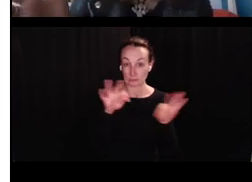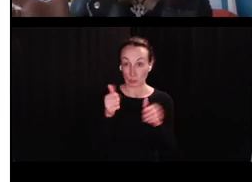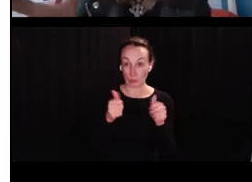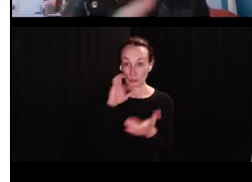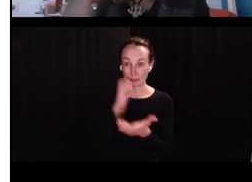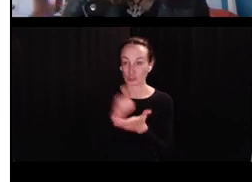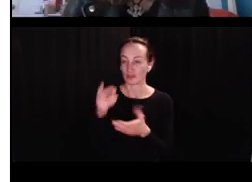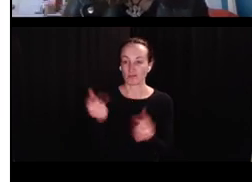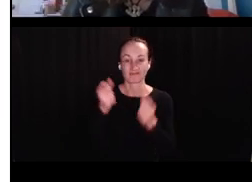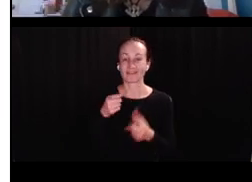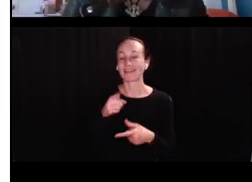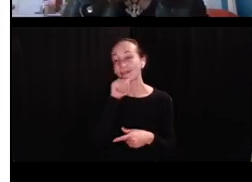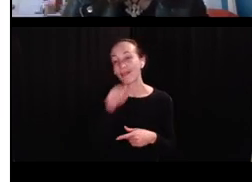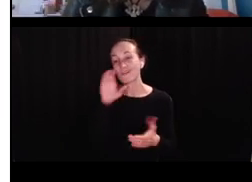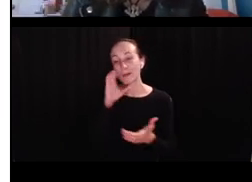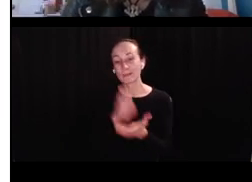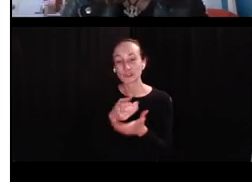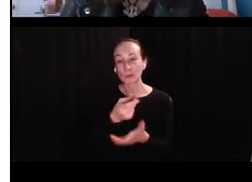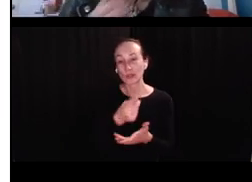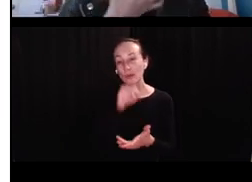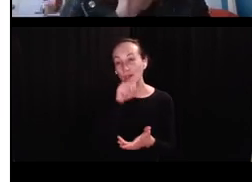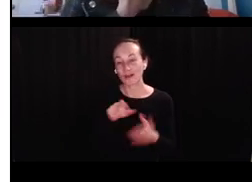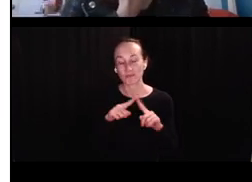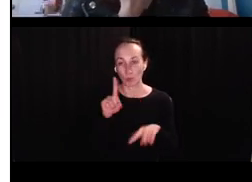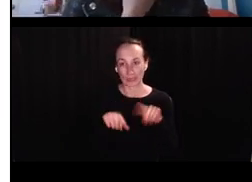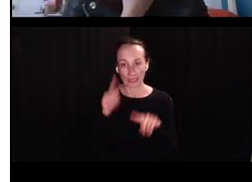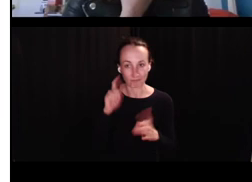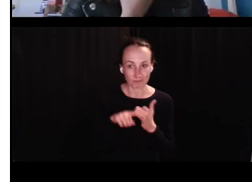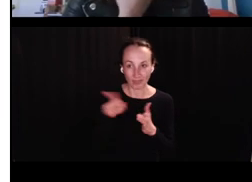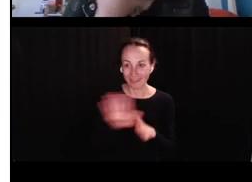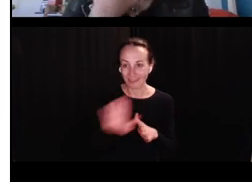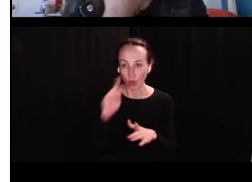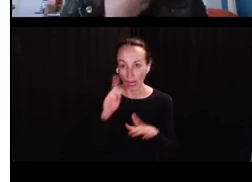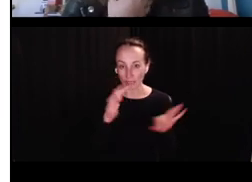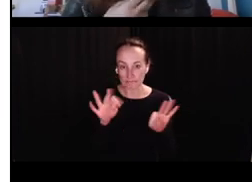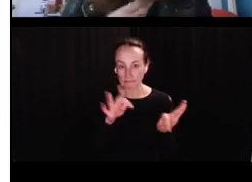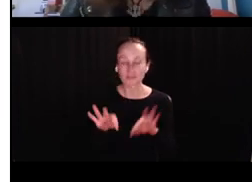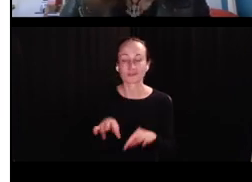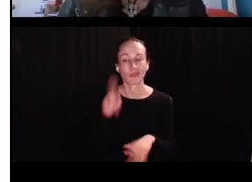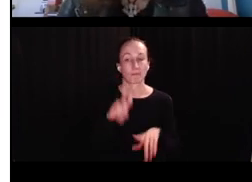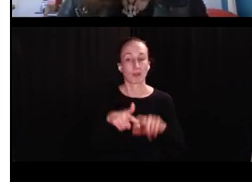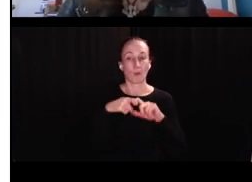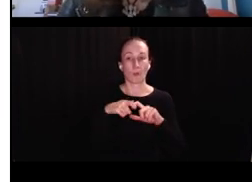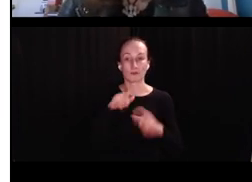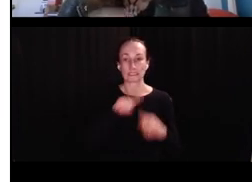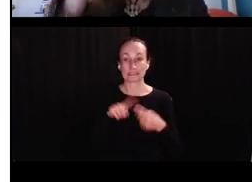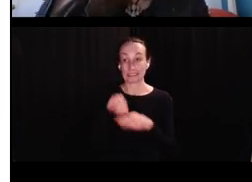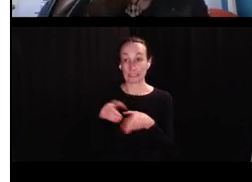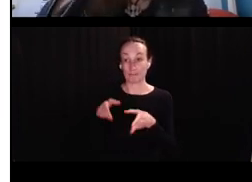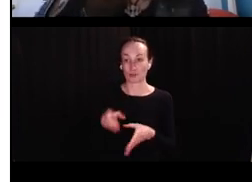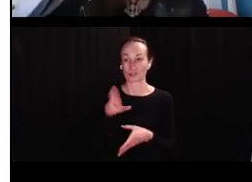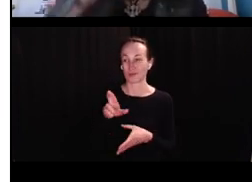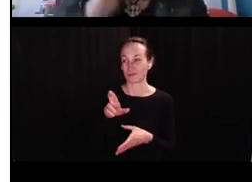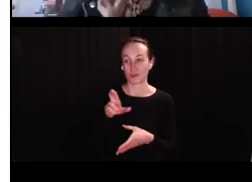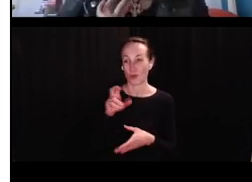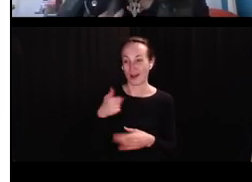is just too small to see which way they're looking, what picture they're looking at. Um, they find the pictures quite cute, but, um, so that's going